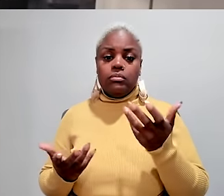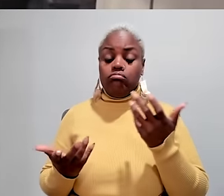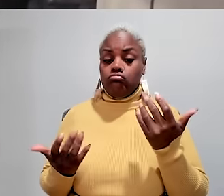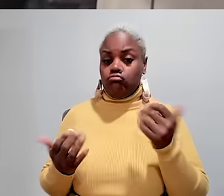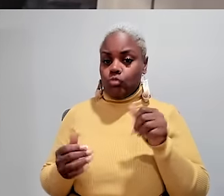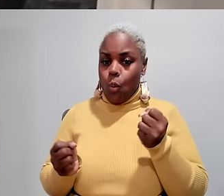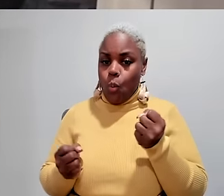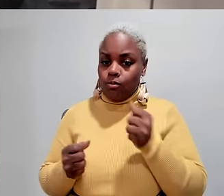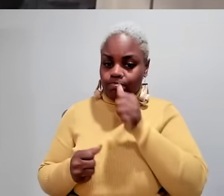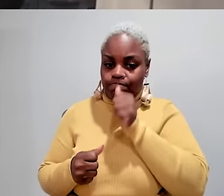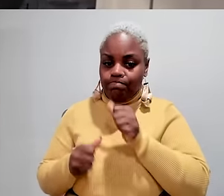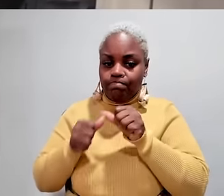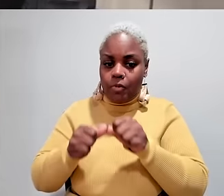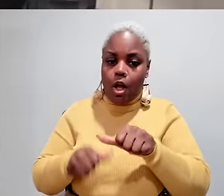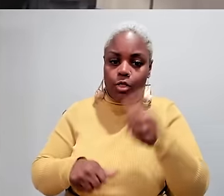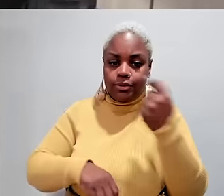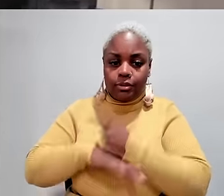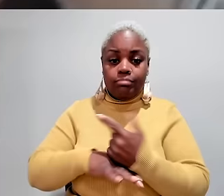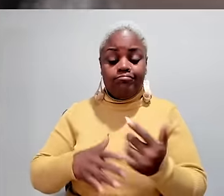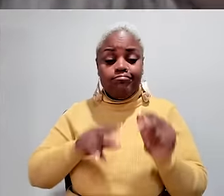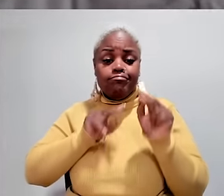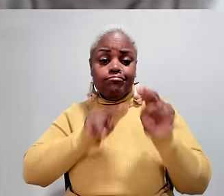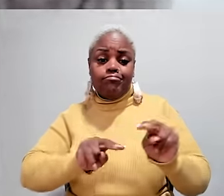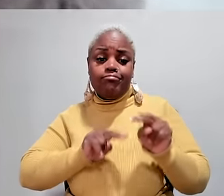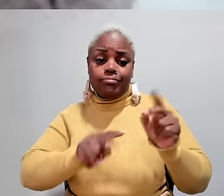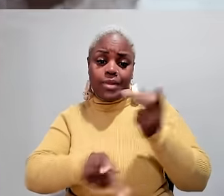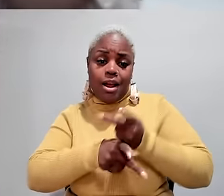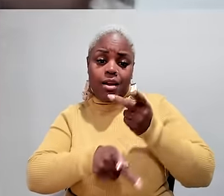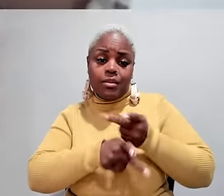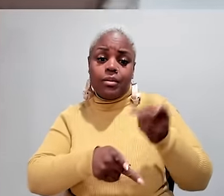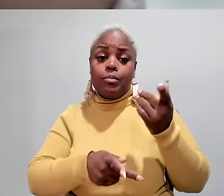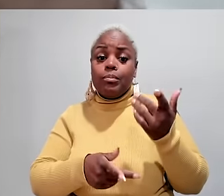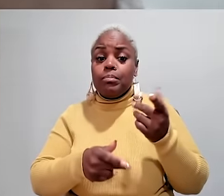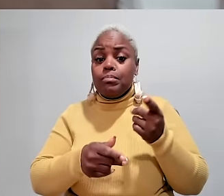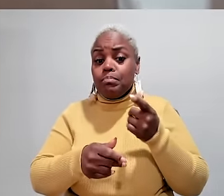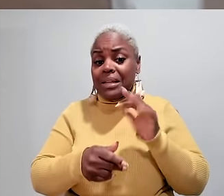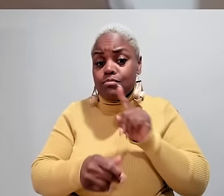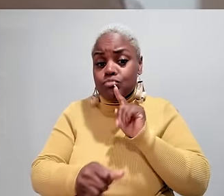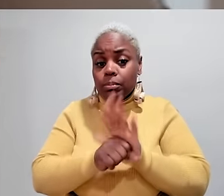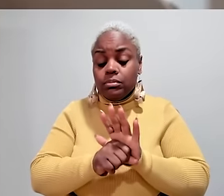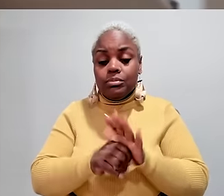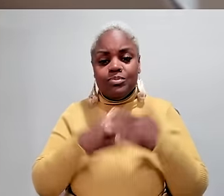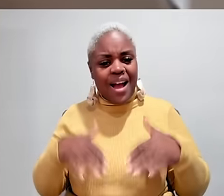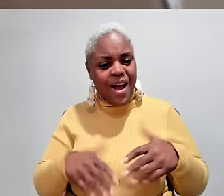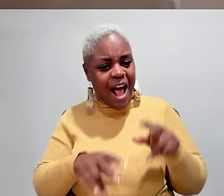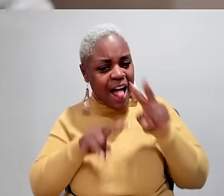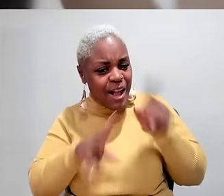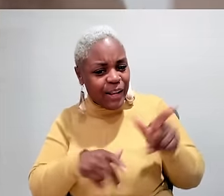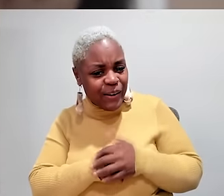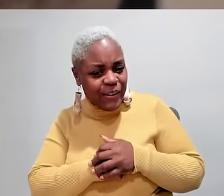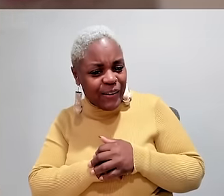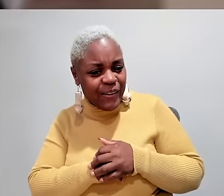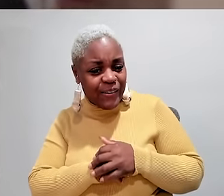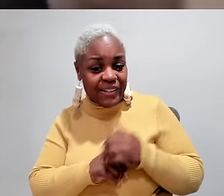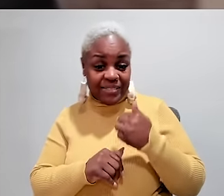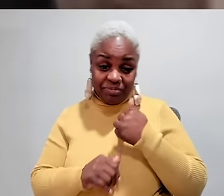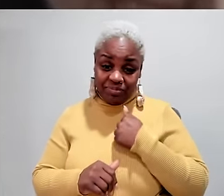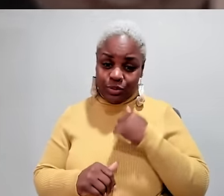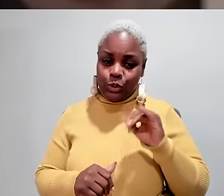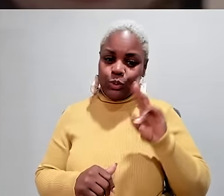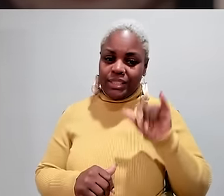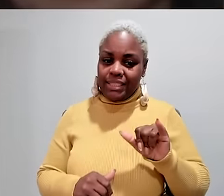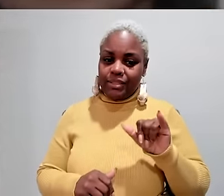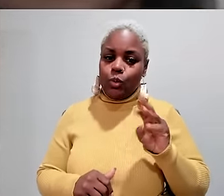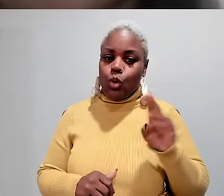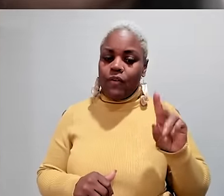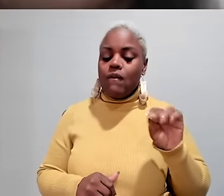Maria and Milena hold on, another day, waiting for the care they have been promised. Wow, look at you. For the PBS